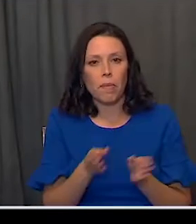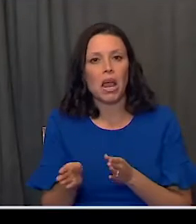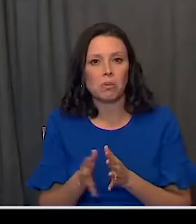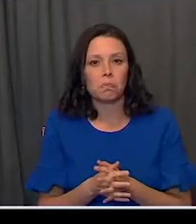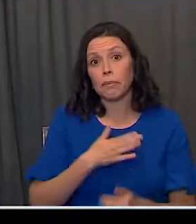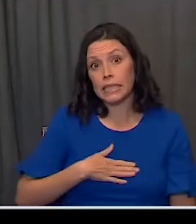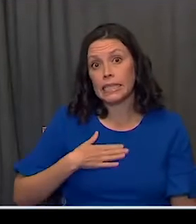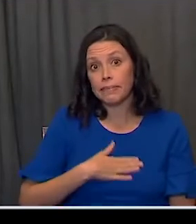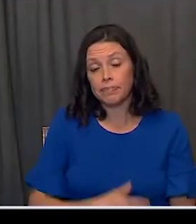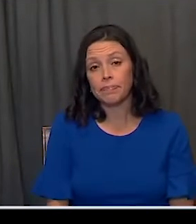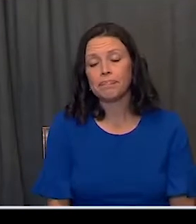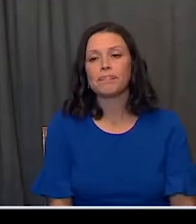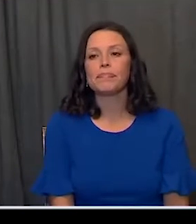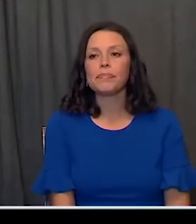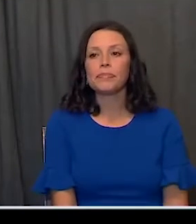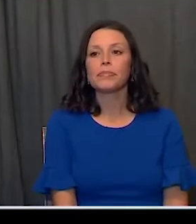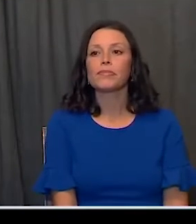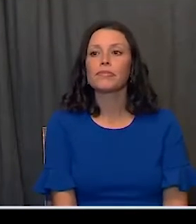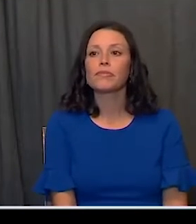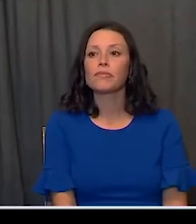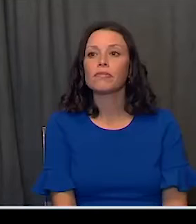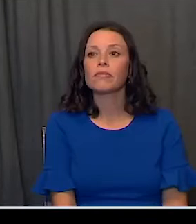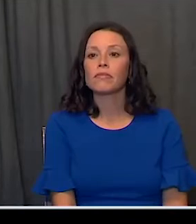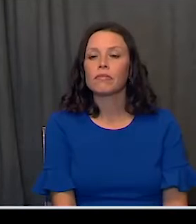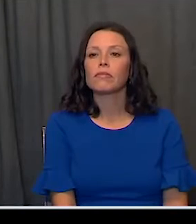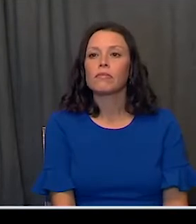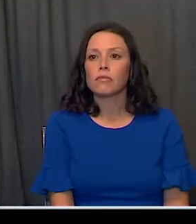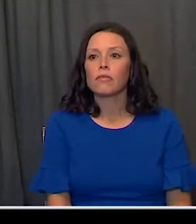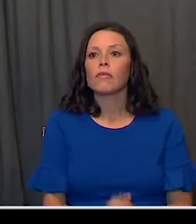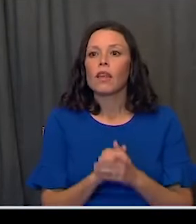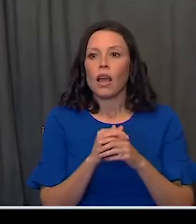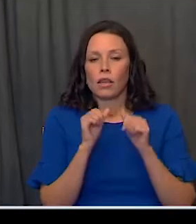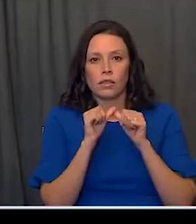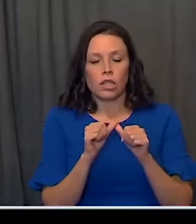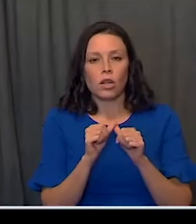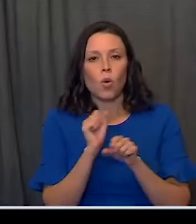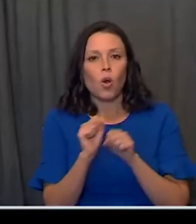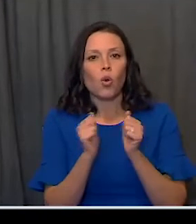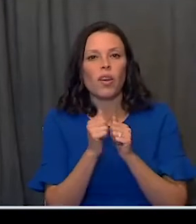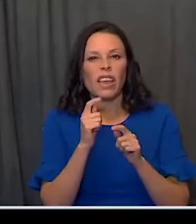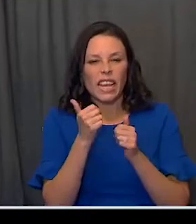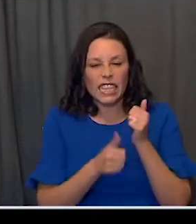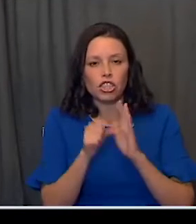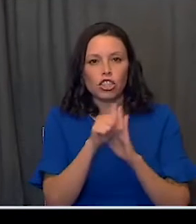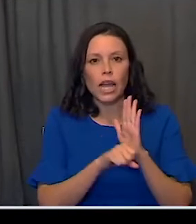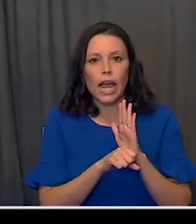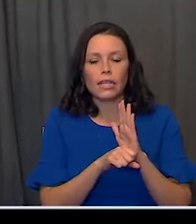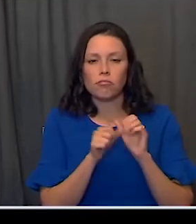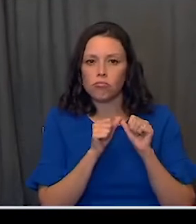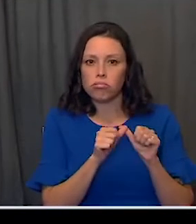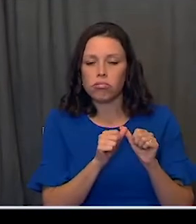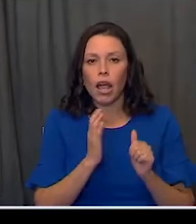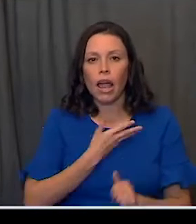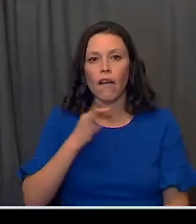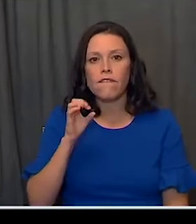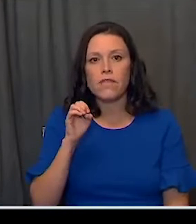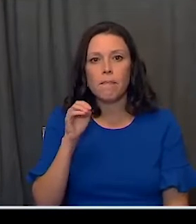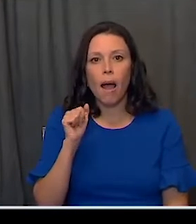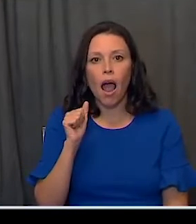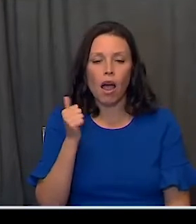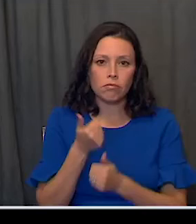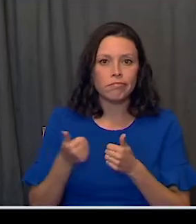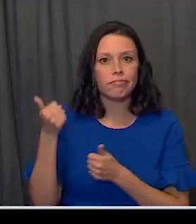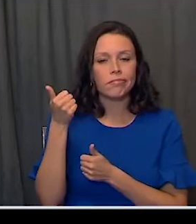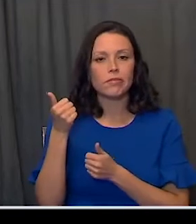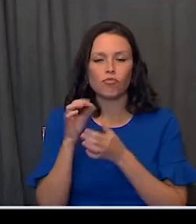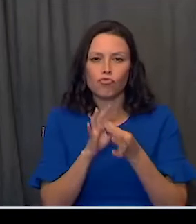go to the next slide, please? This is not done alone. We continue to work with our states on a recurring basis. Our FEMA administrator is constantly